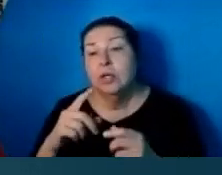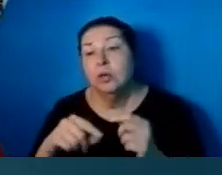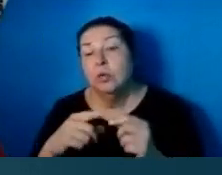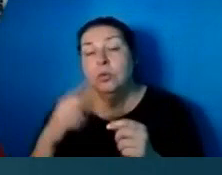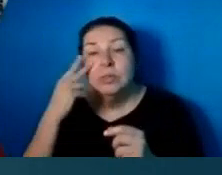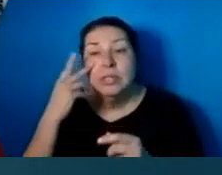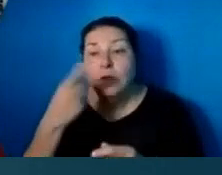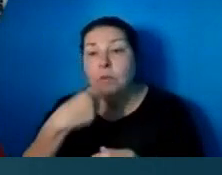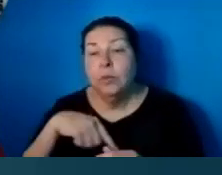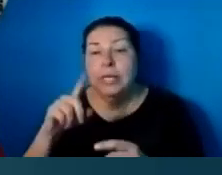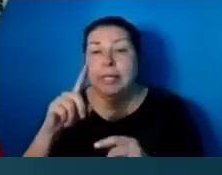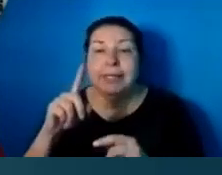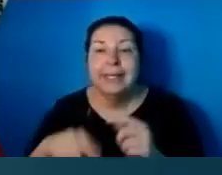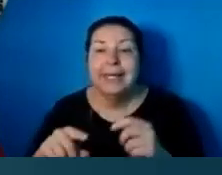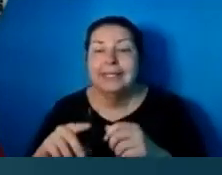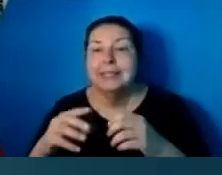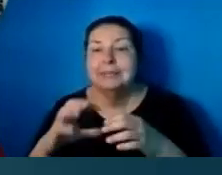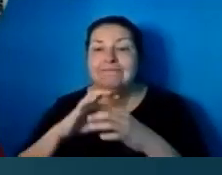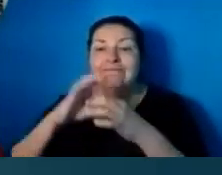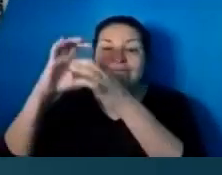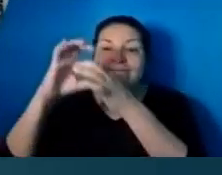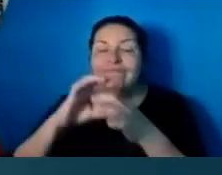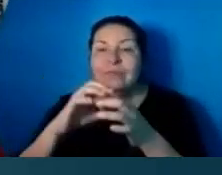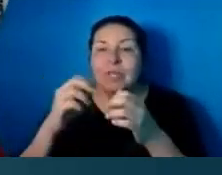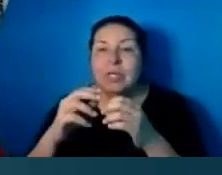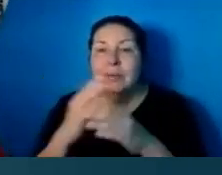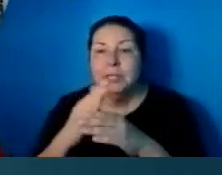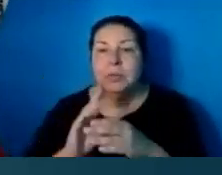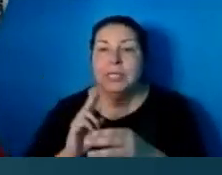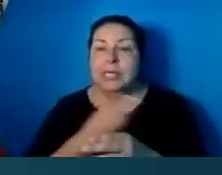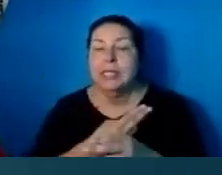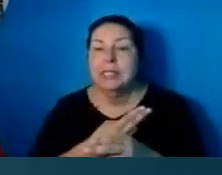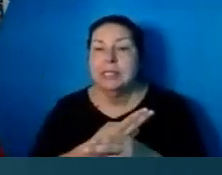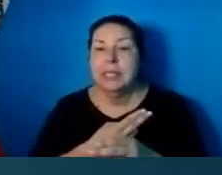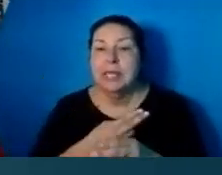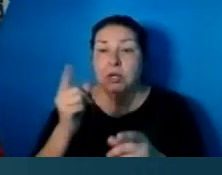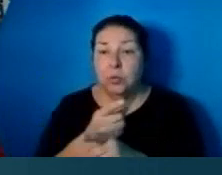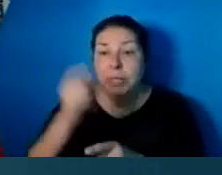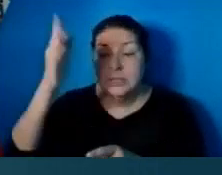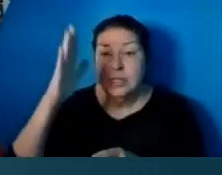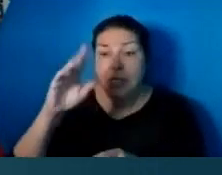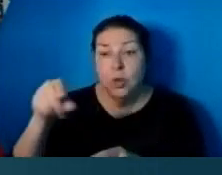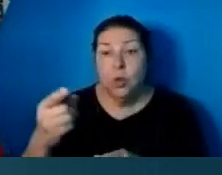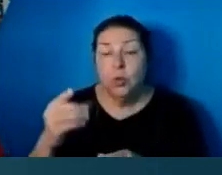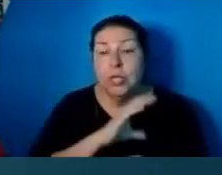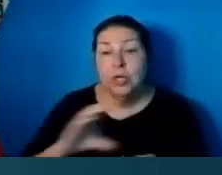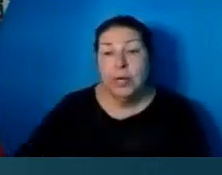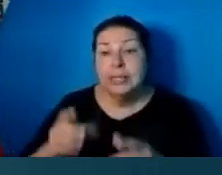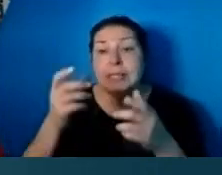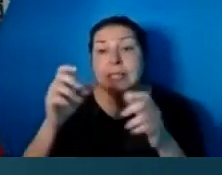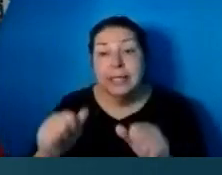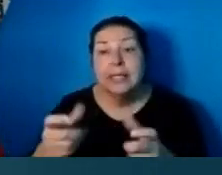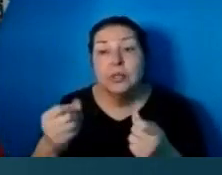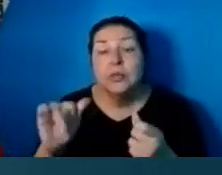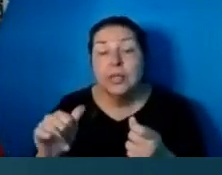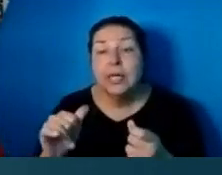gap between us and a righteous God, only Christ can do that. And by him being